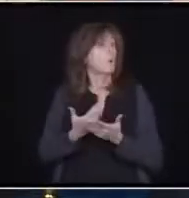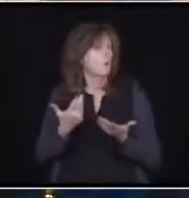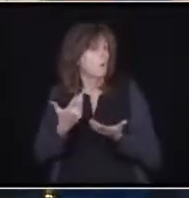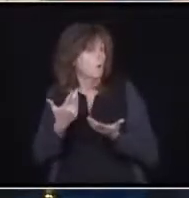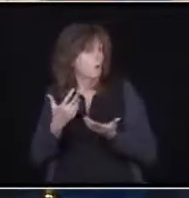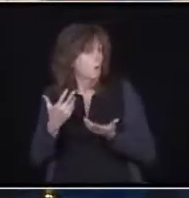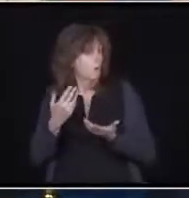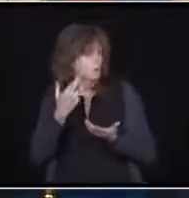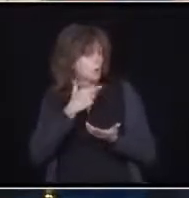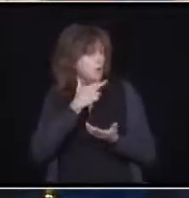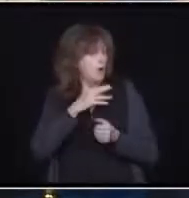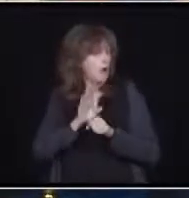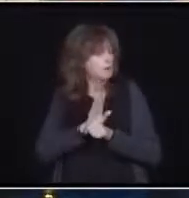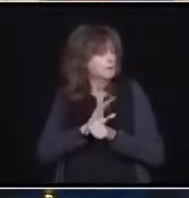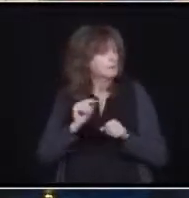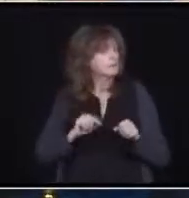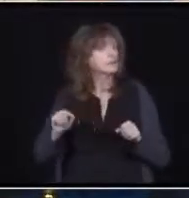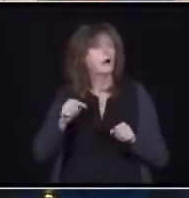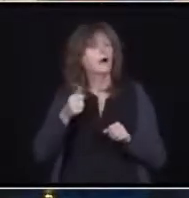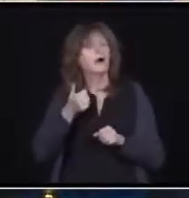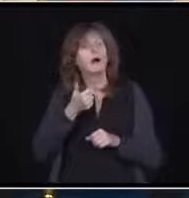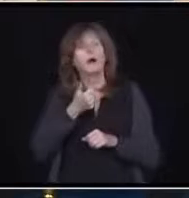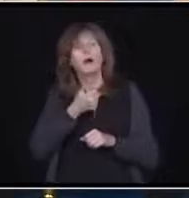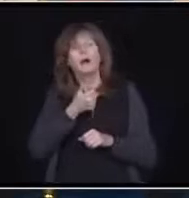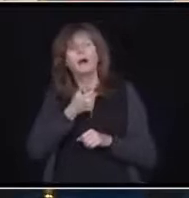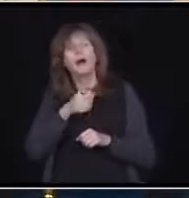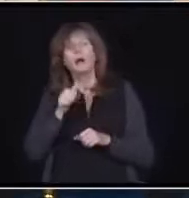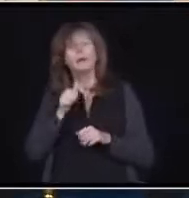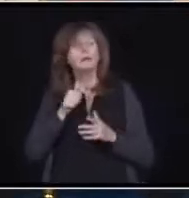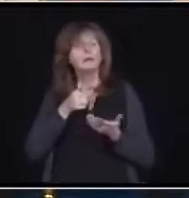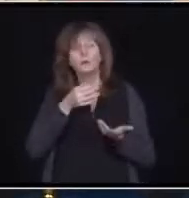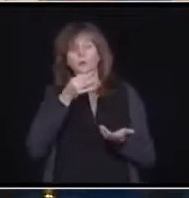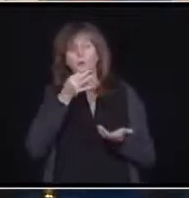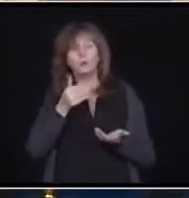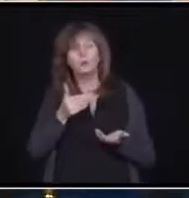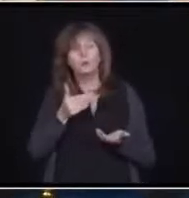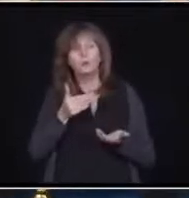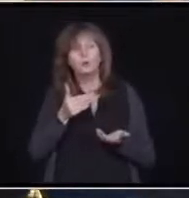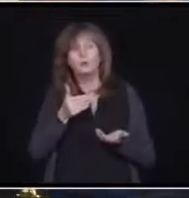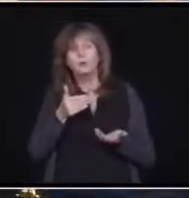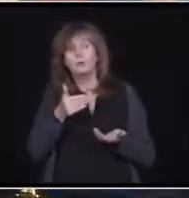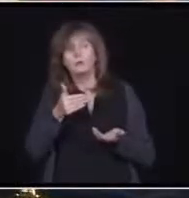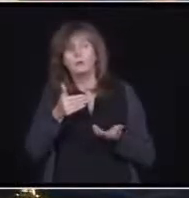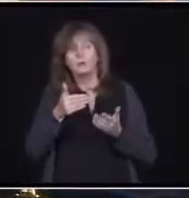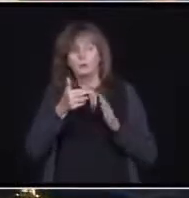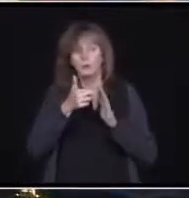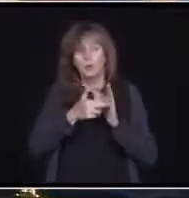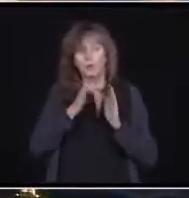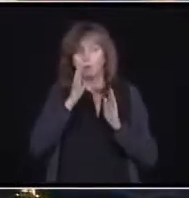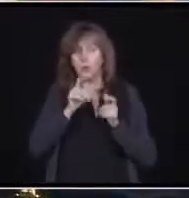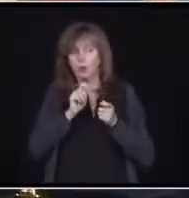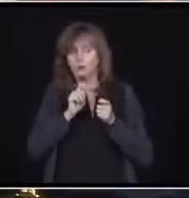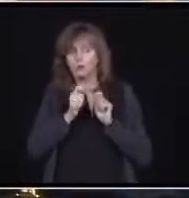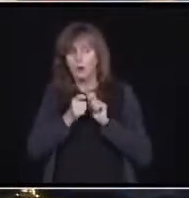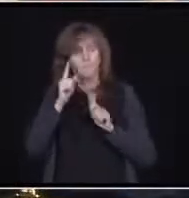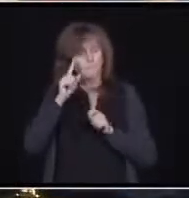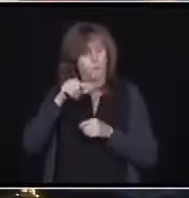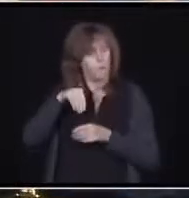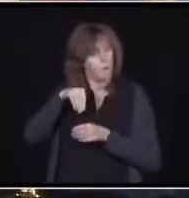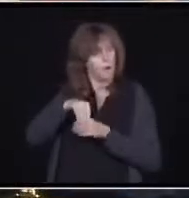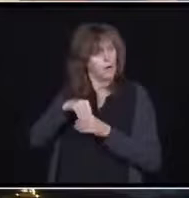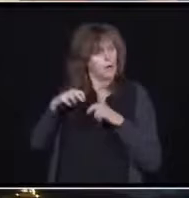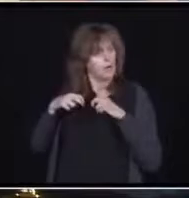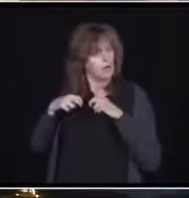can you say yes or no whether indoor dining will be closed, at least in these hot spot quote-unquote